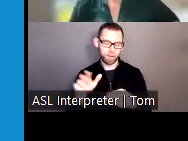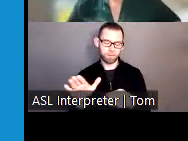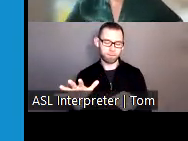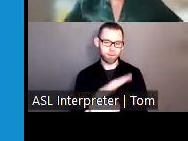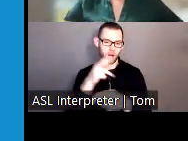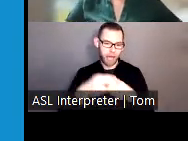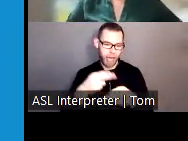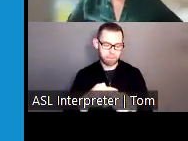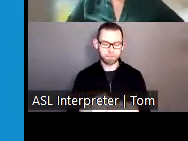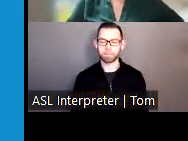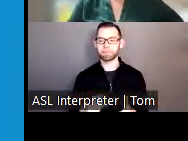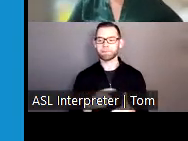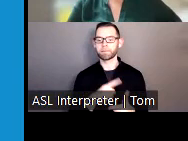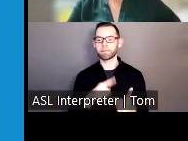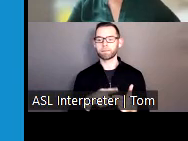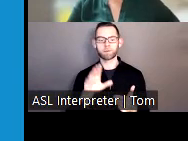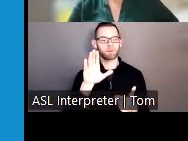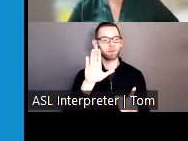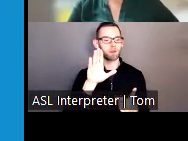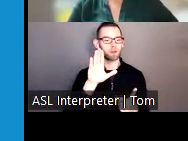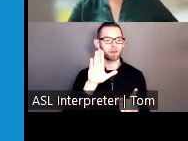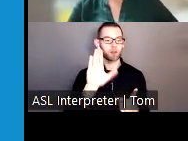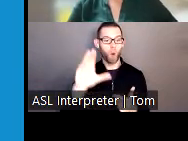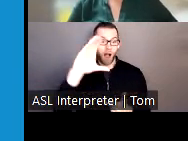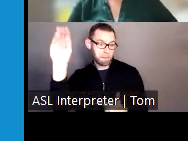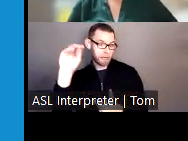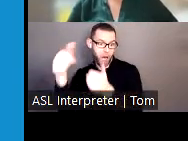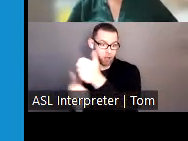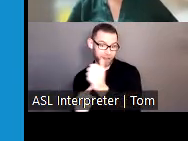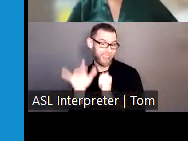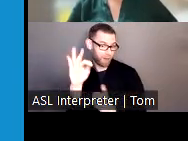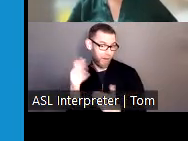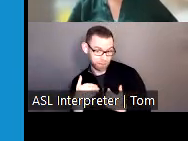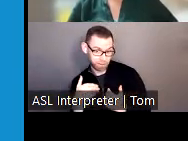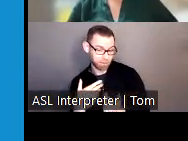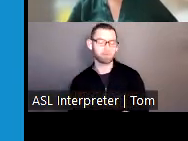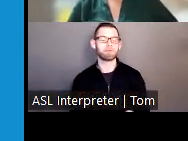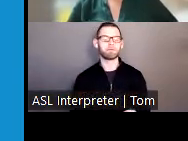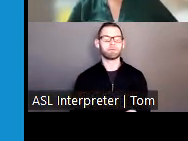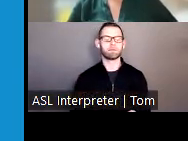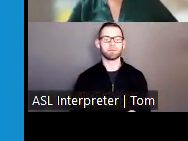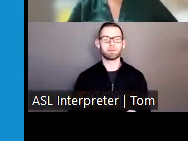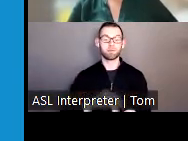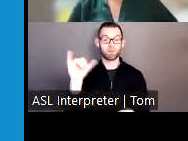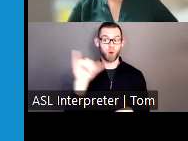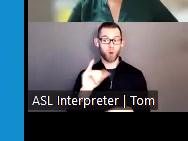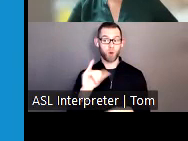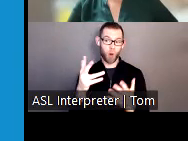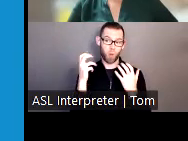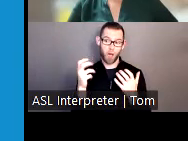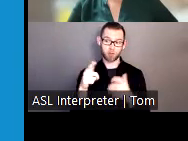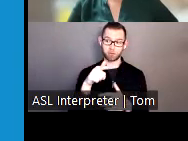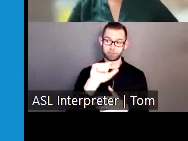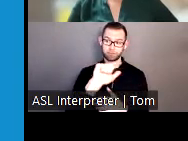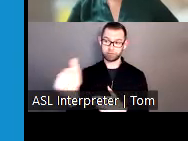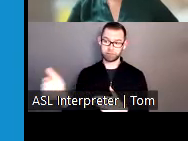company, simply state your first and last name. To ensure that as many people as possible can speak today, participants